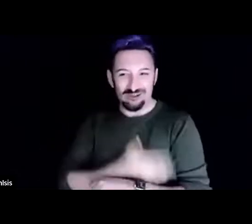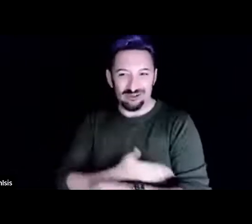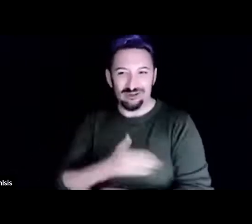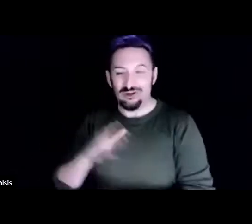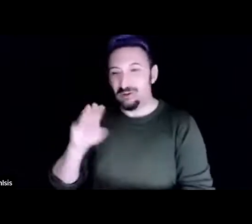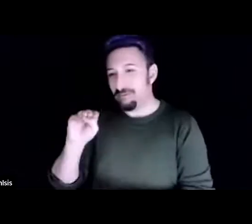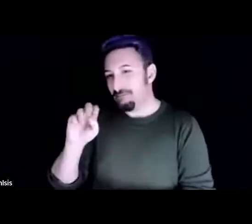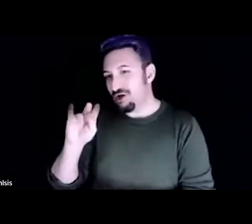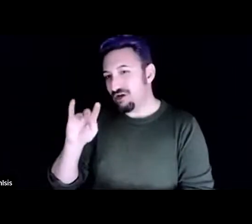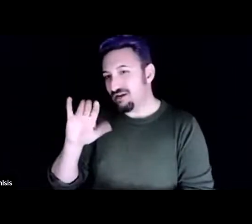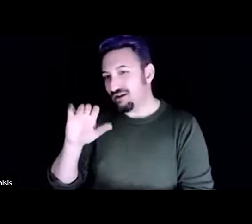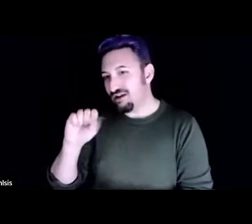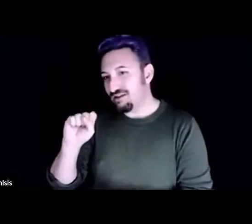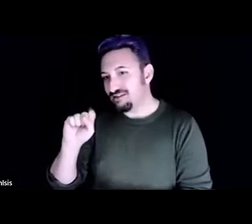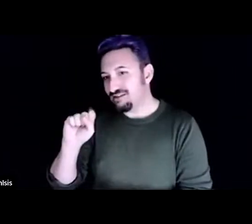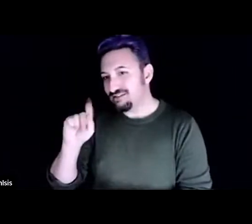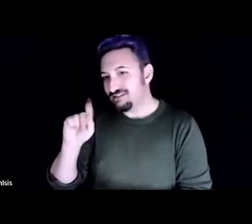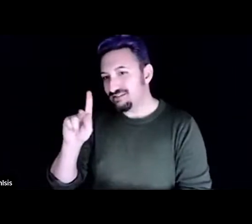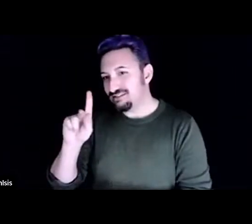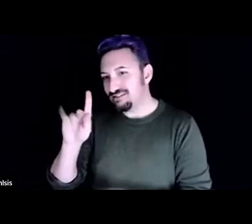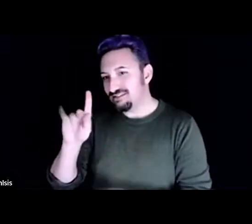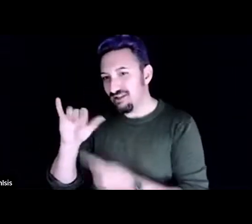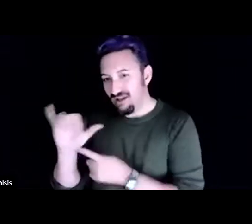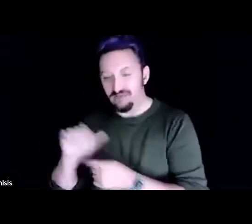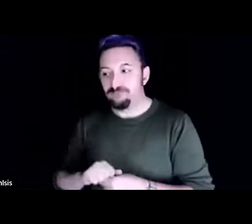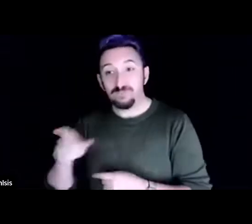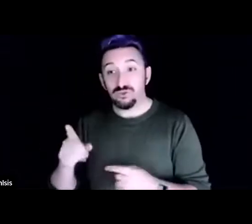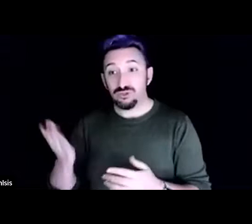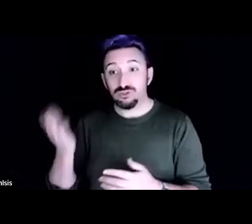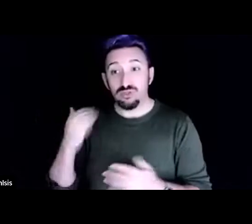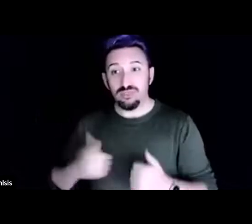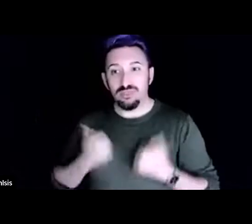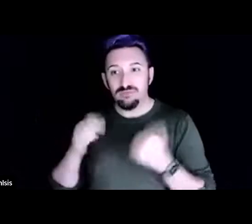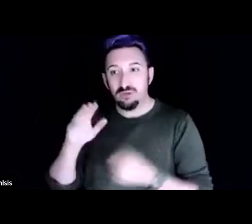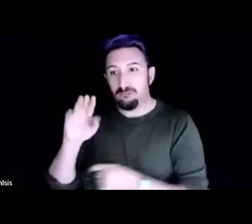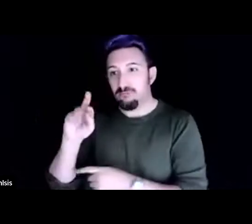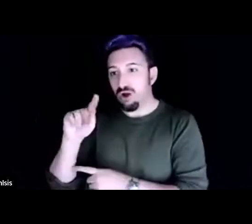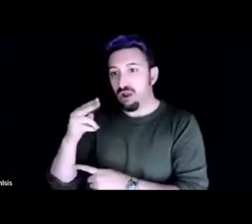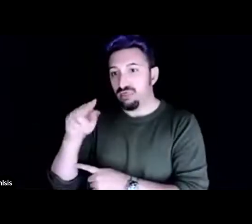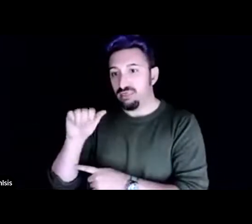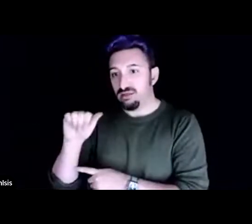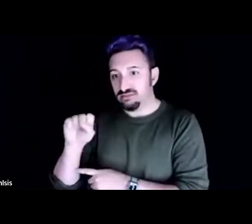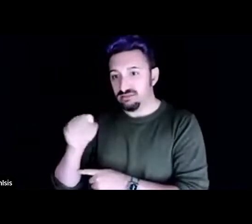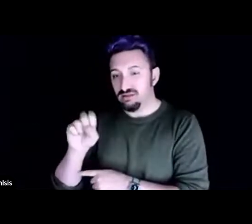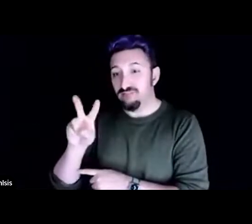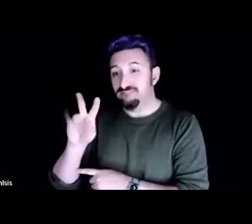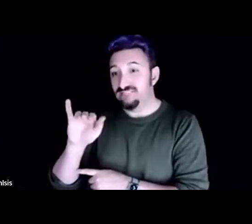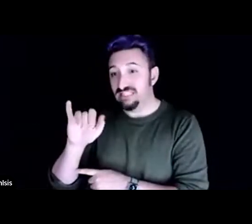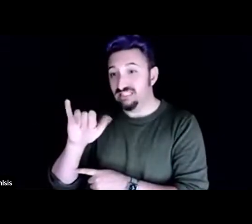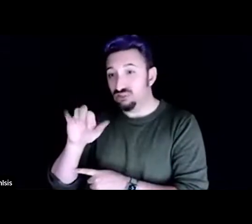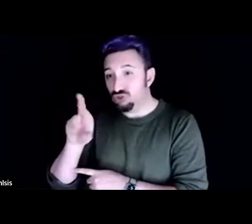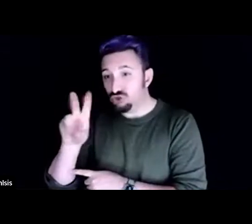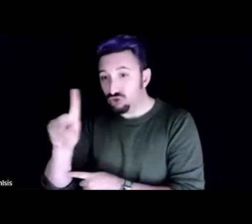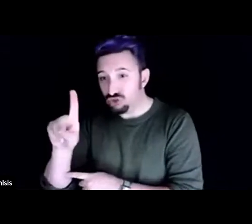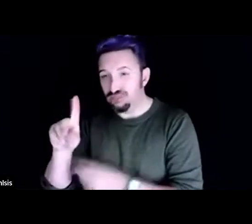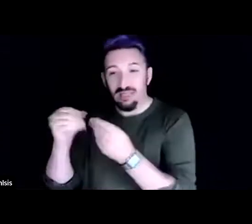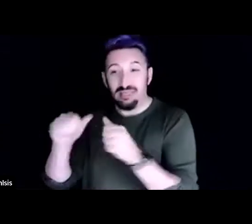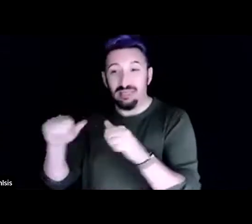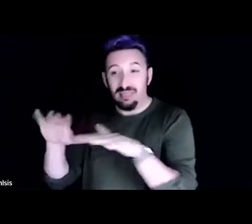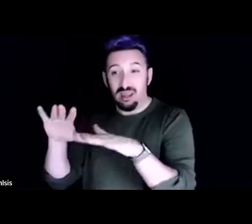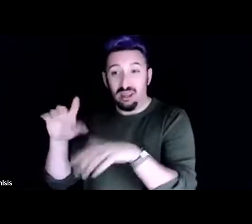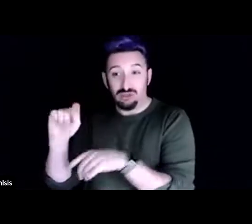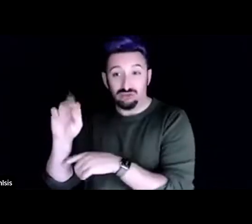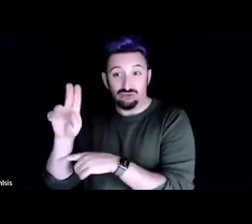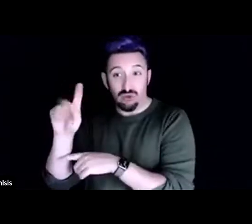lived in martha's vineyard on a land trust that allowed for low-income